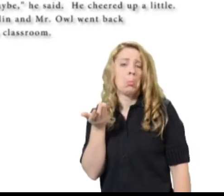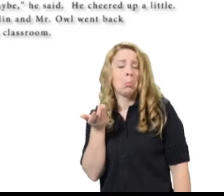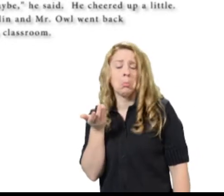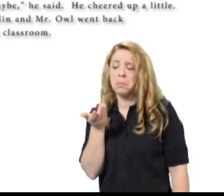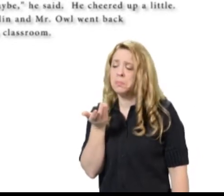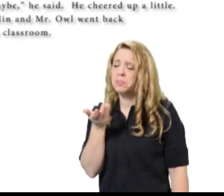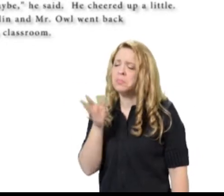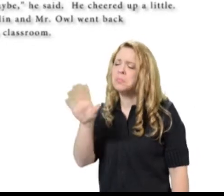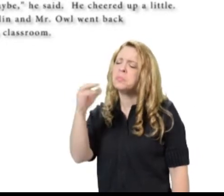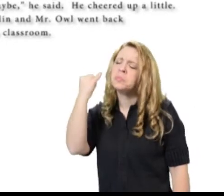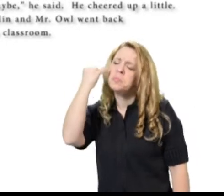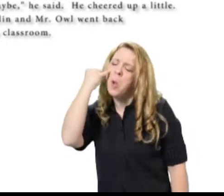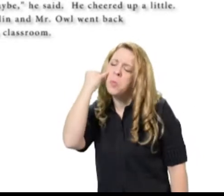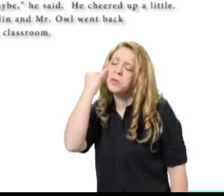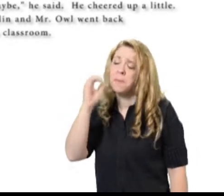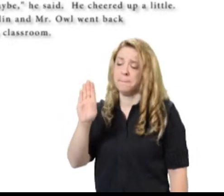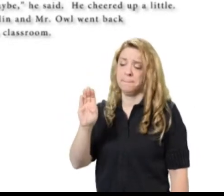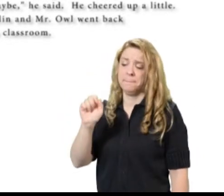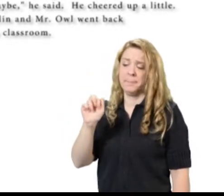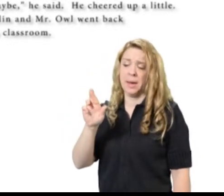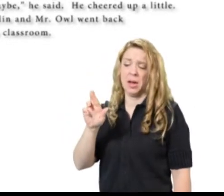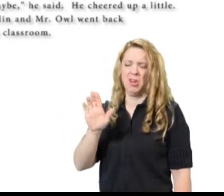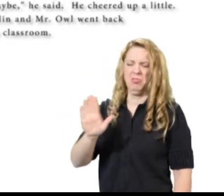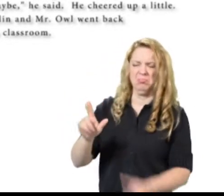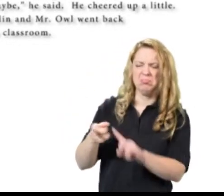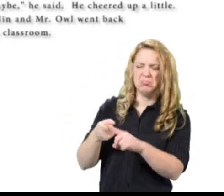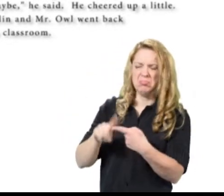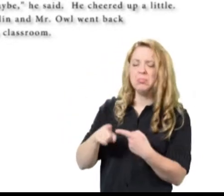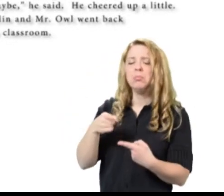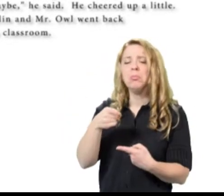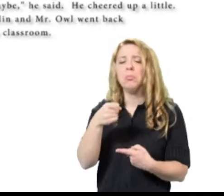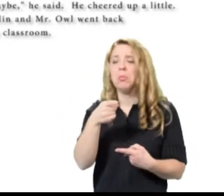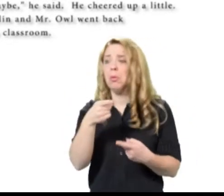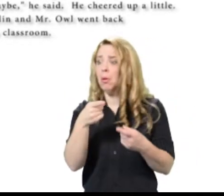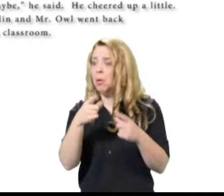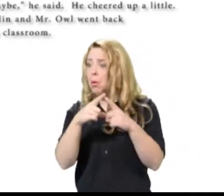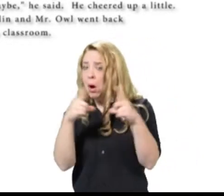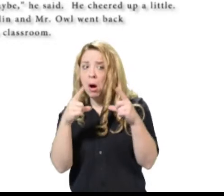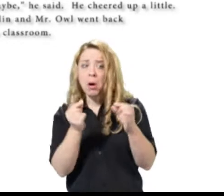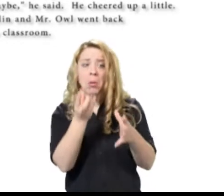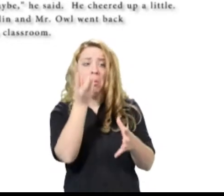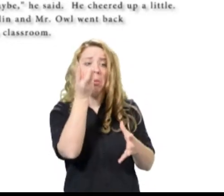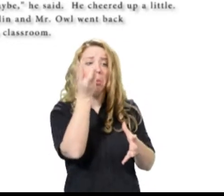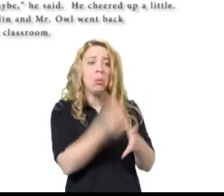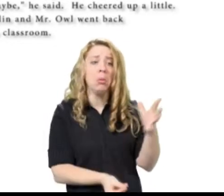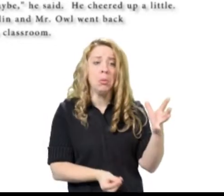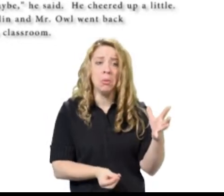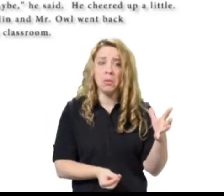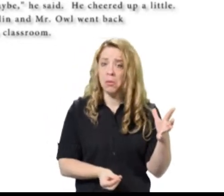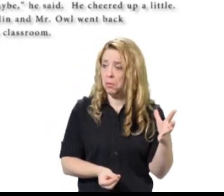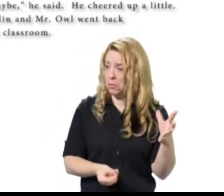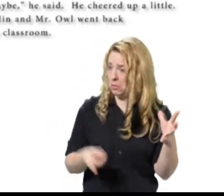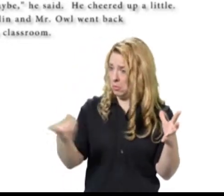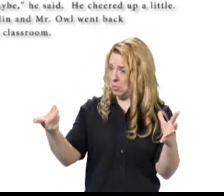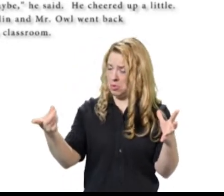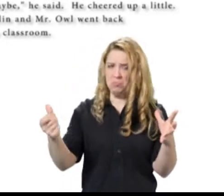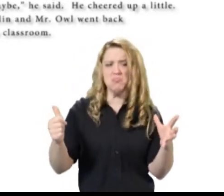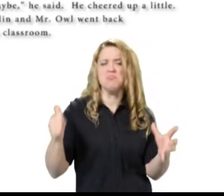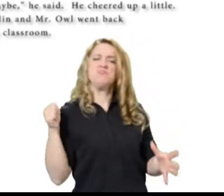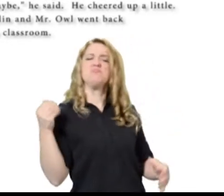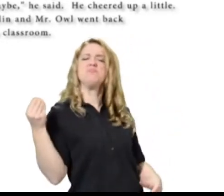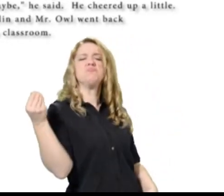Hmm, said Mr. Owl. If Bear lost his Valentines, would you decide not to give him a card?